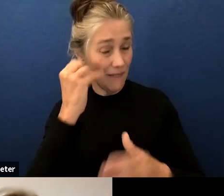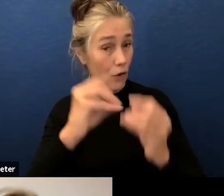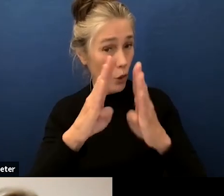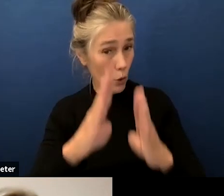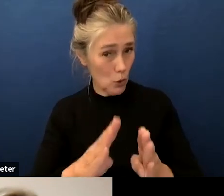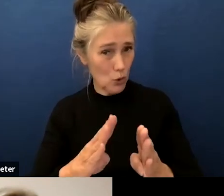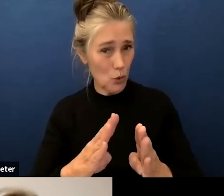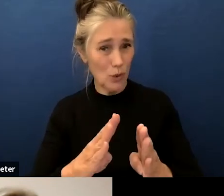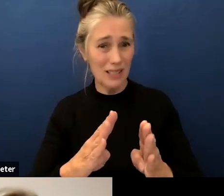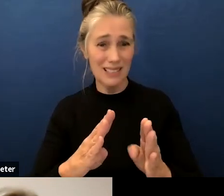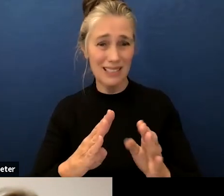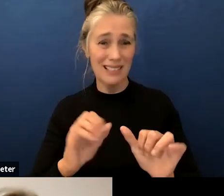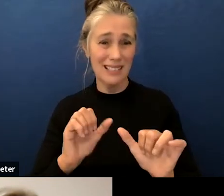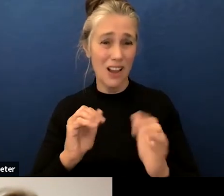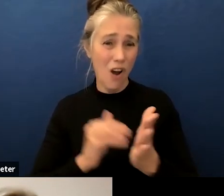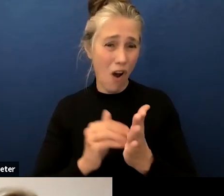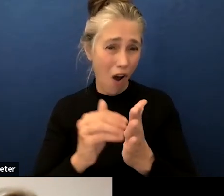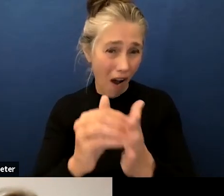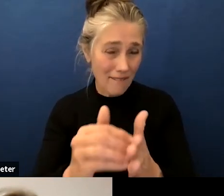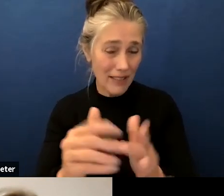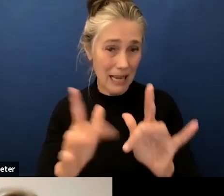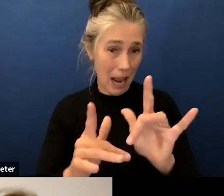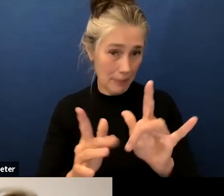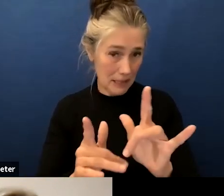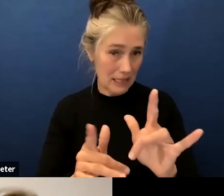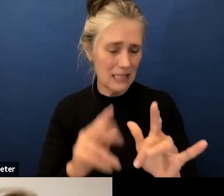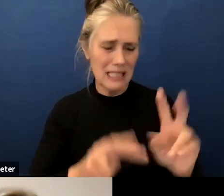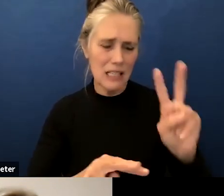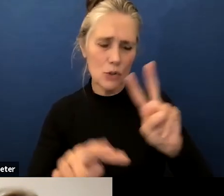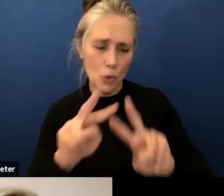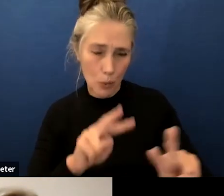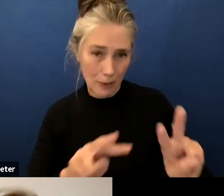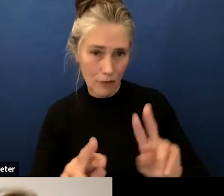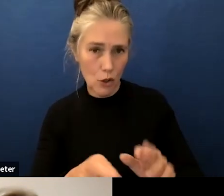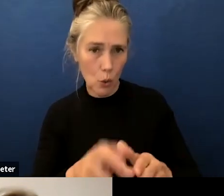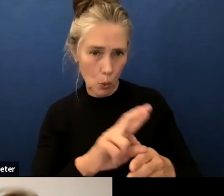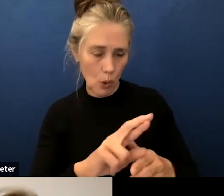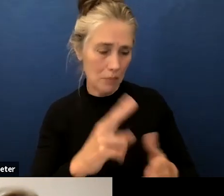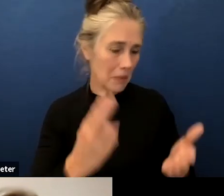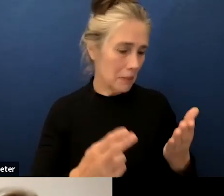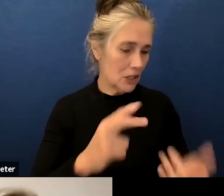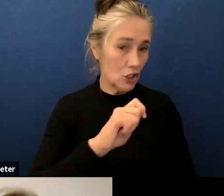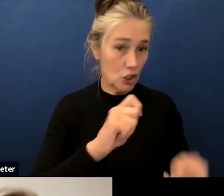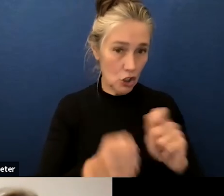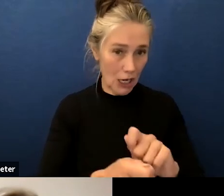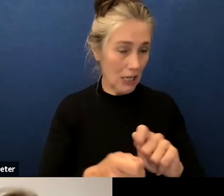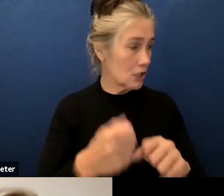providing the proper support moving on to the next slide